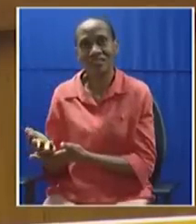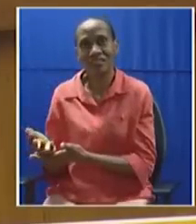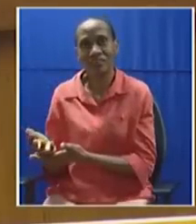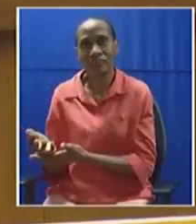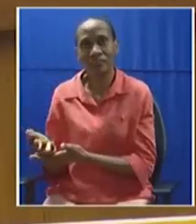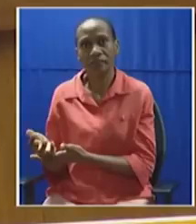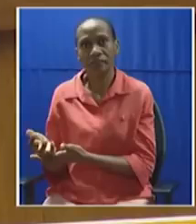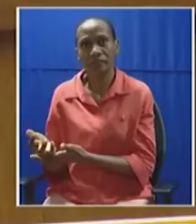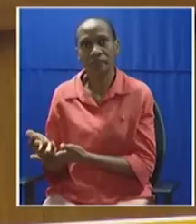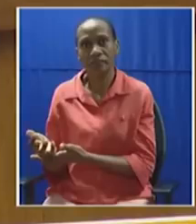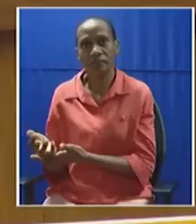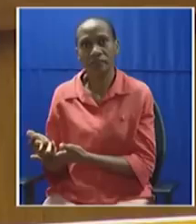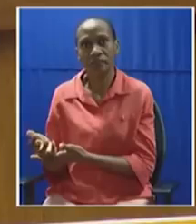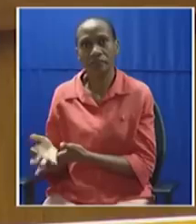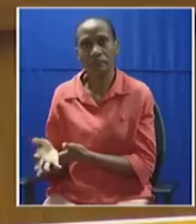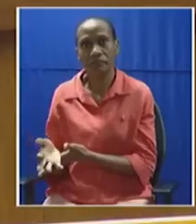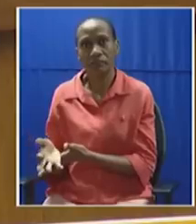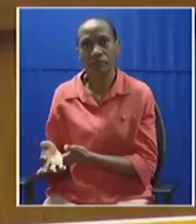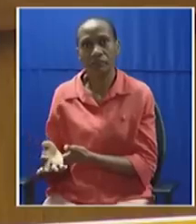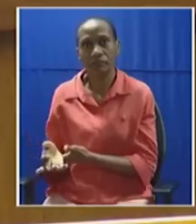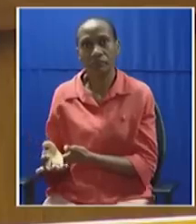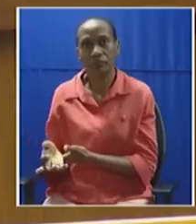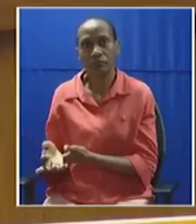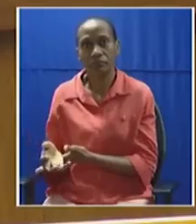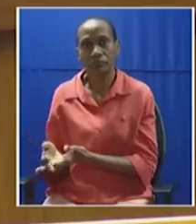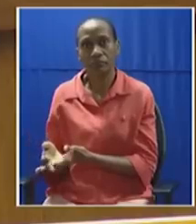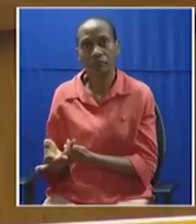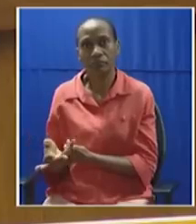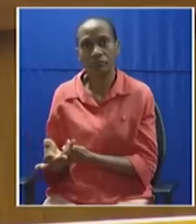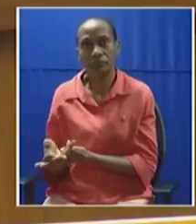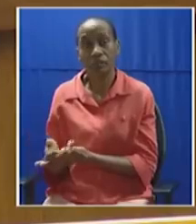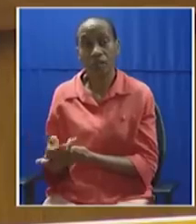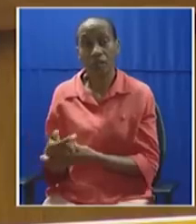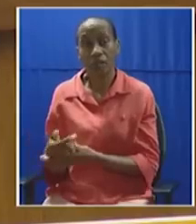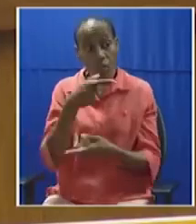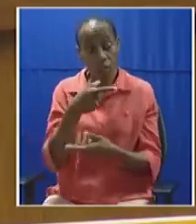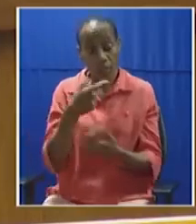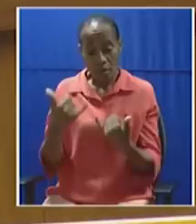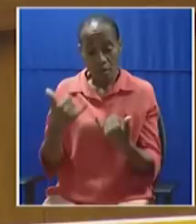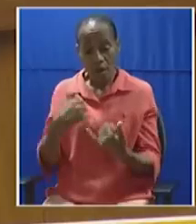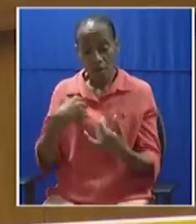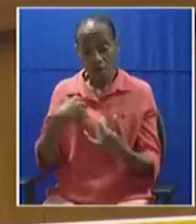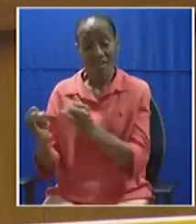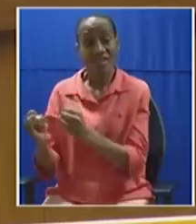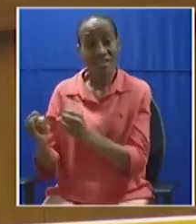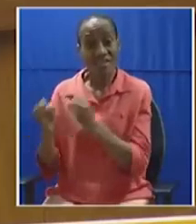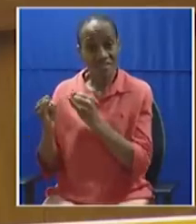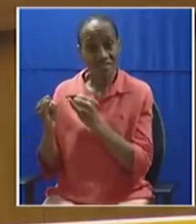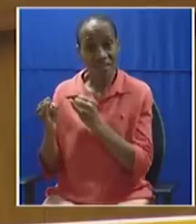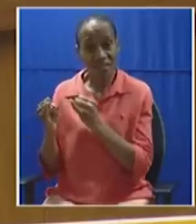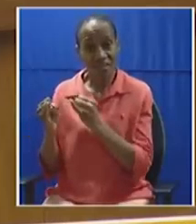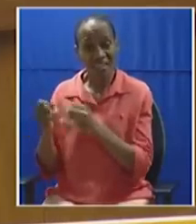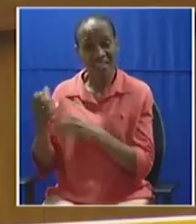This invitation that you are issuing on Friday, you should have issued it then. We should have traveled together to the island